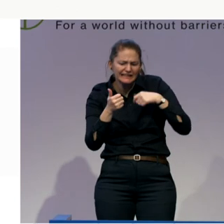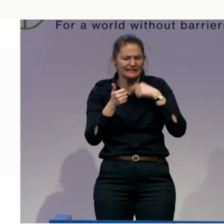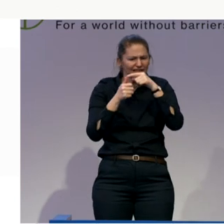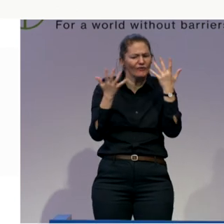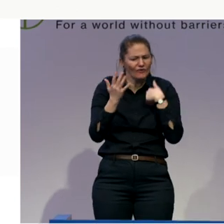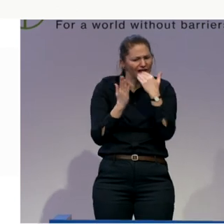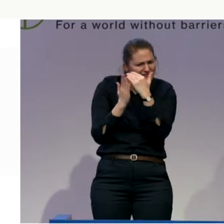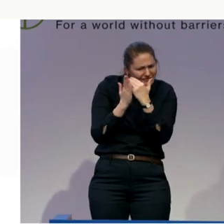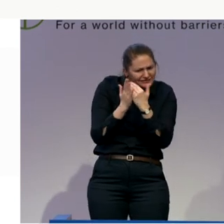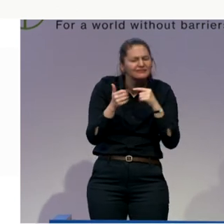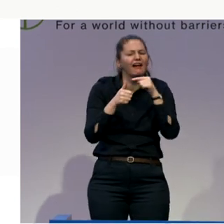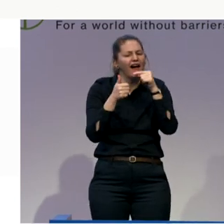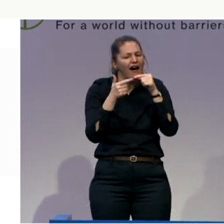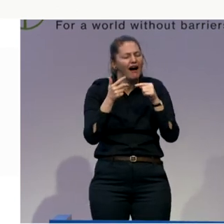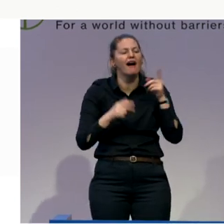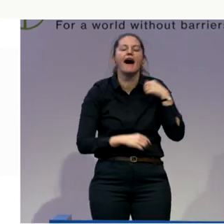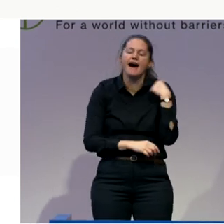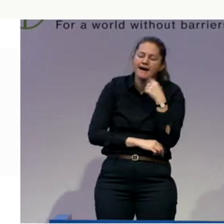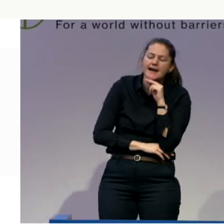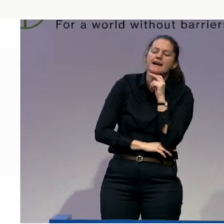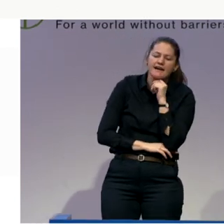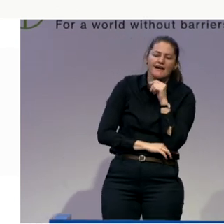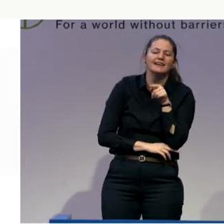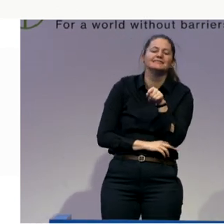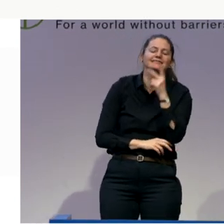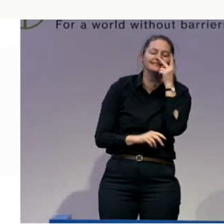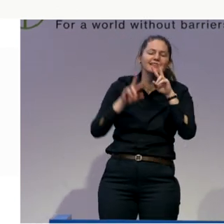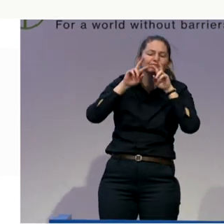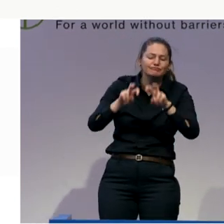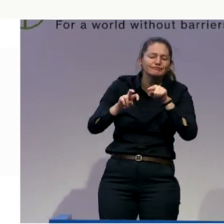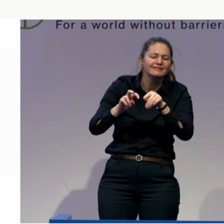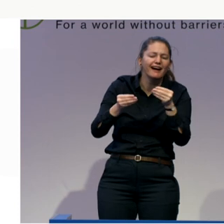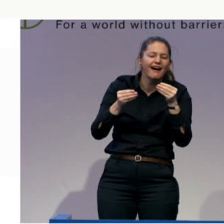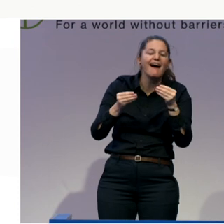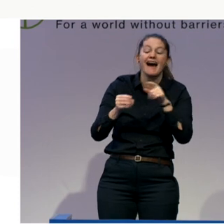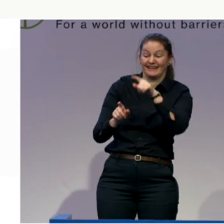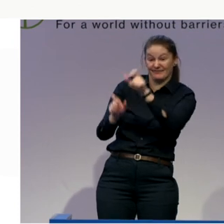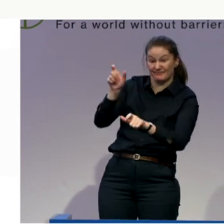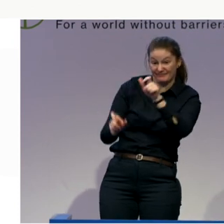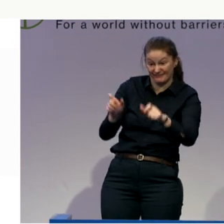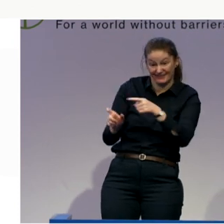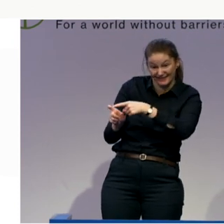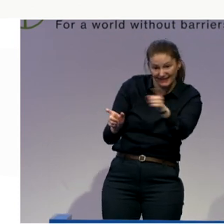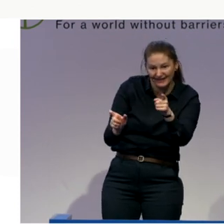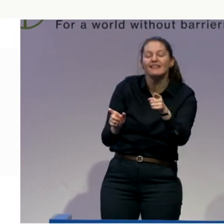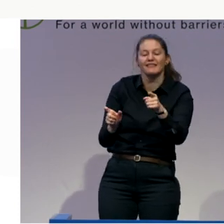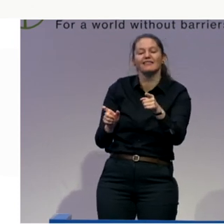well, in our survey, in our sample, in our research, there was a well-educated sample, actually, a